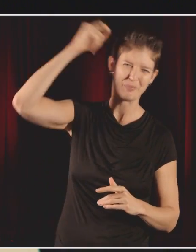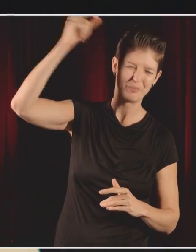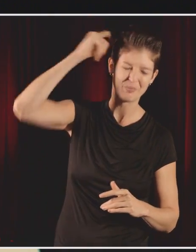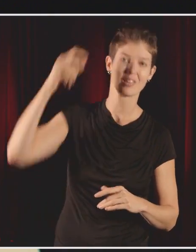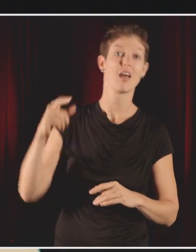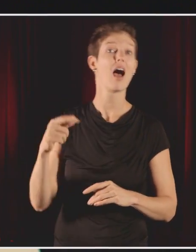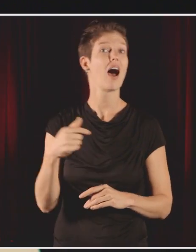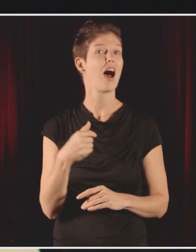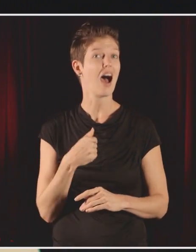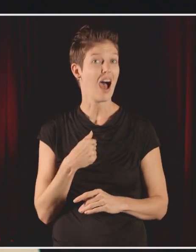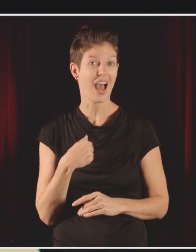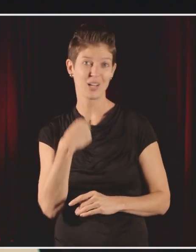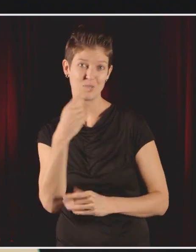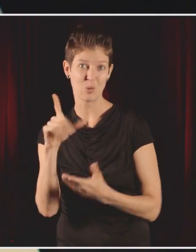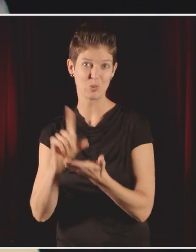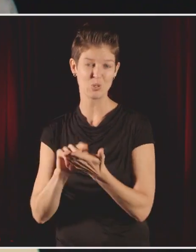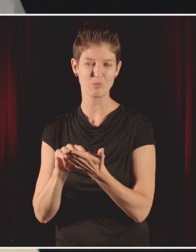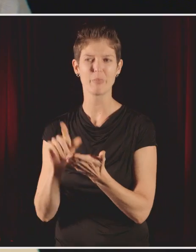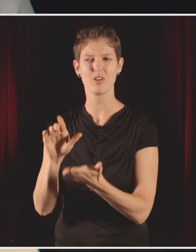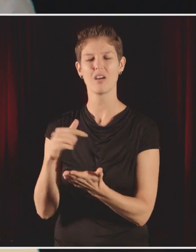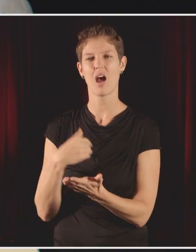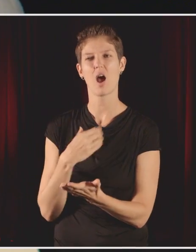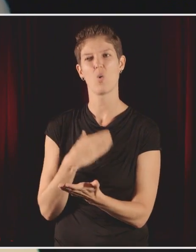paper, I said, I wish it had been me.